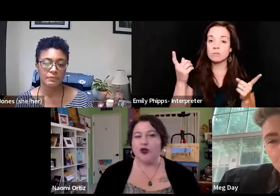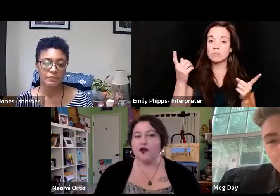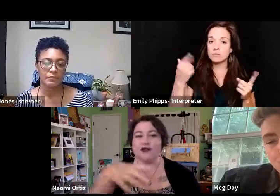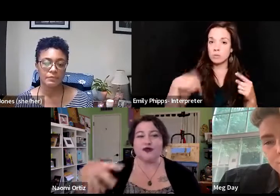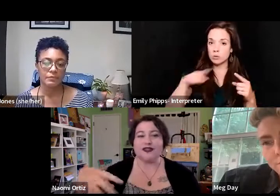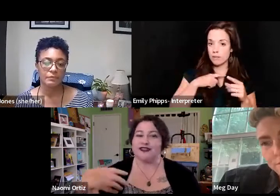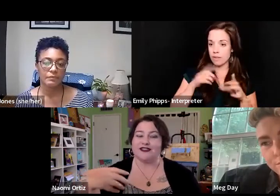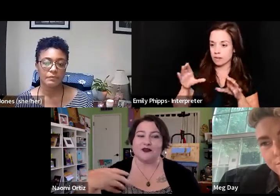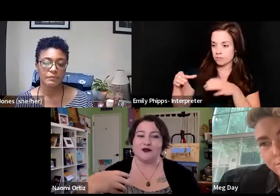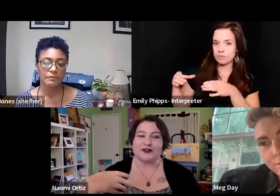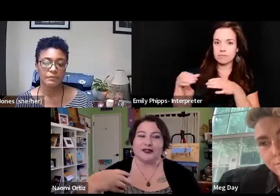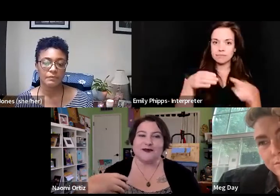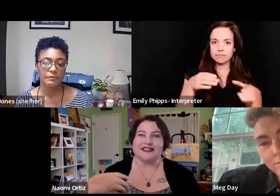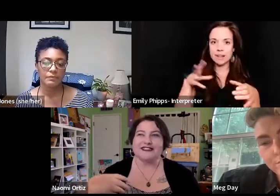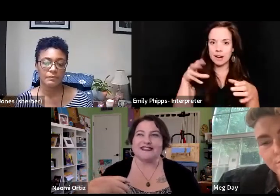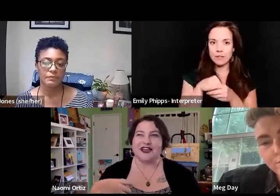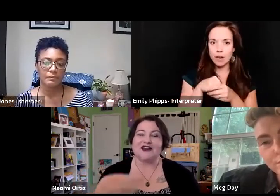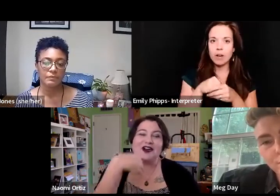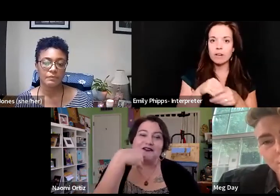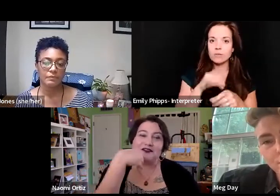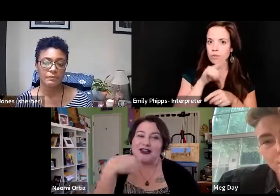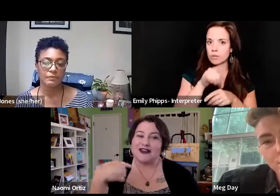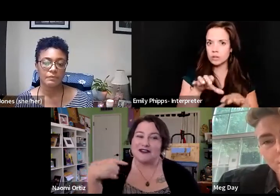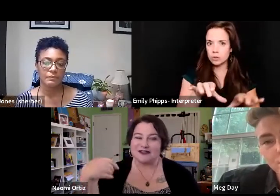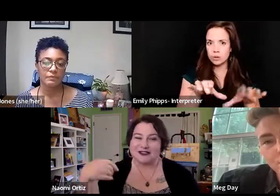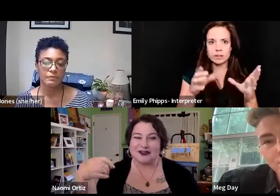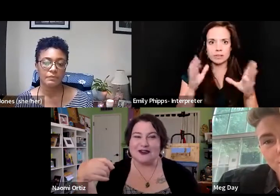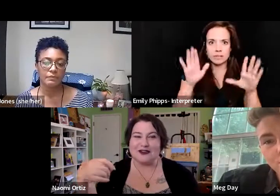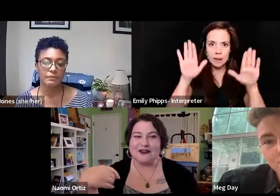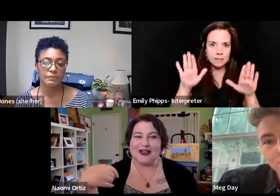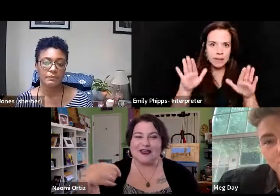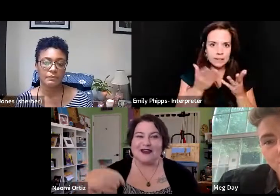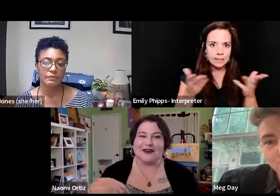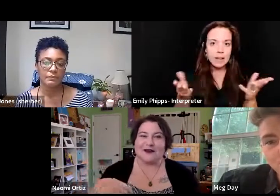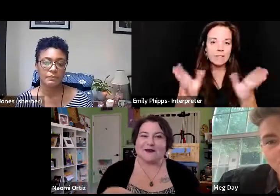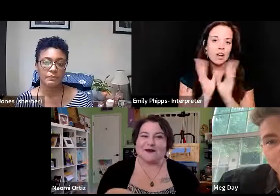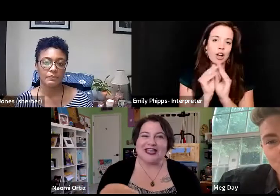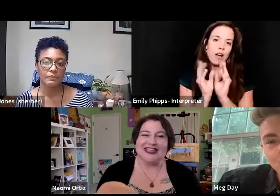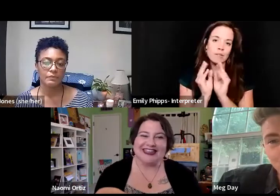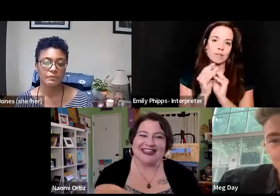time were doing really amazing stuff, often by conference call,